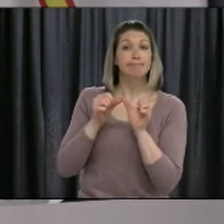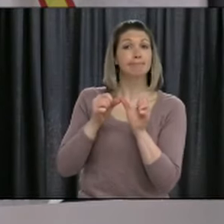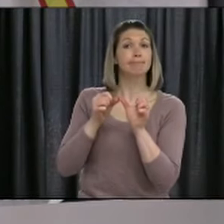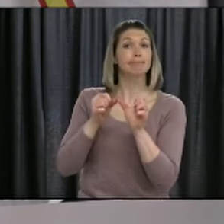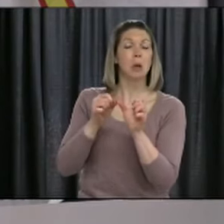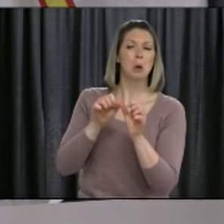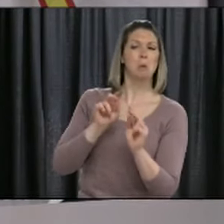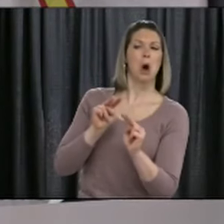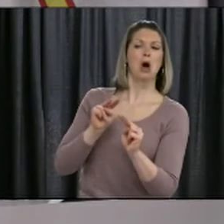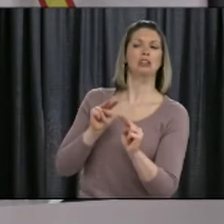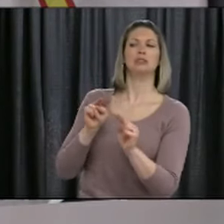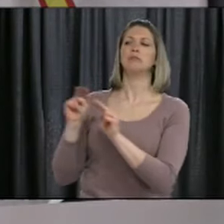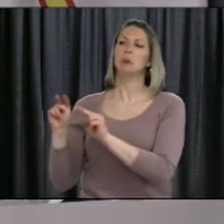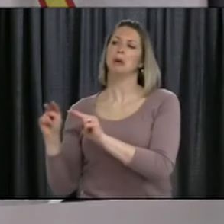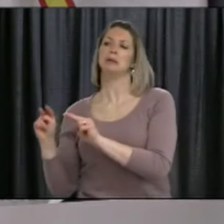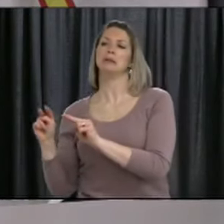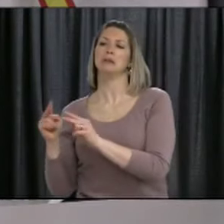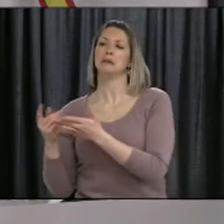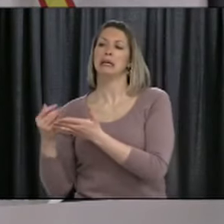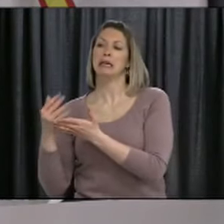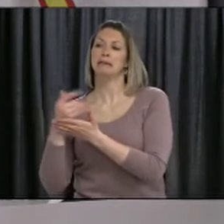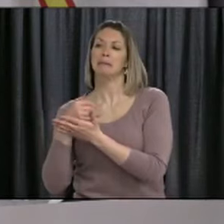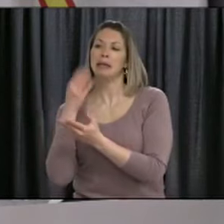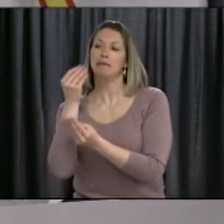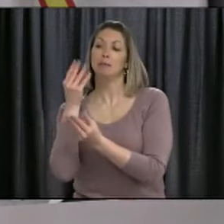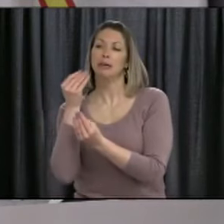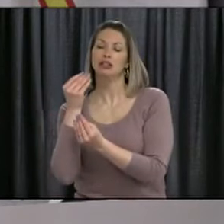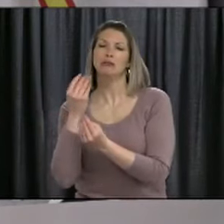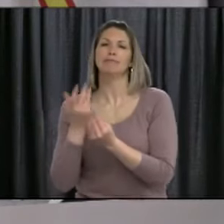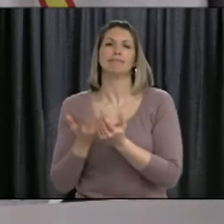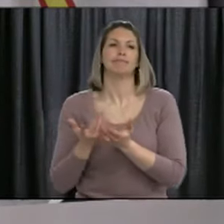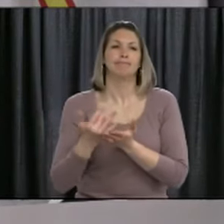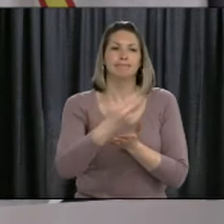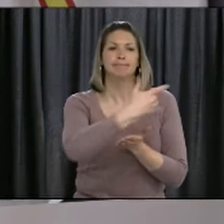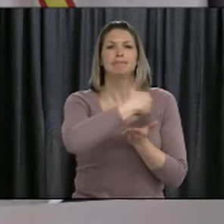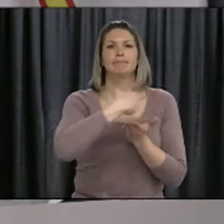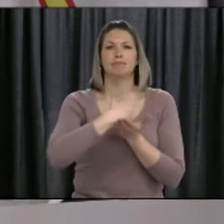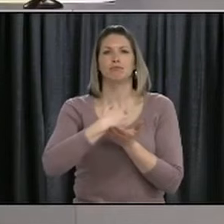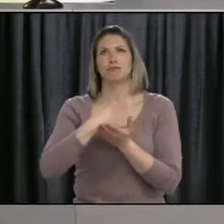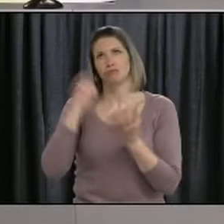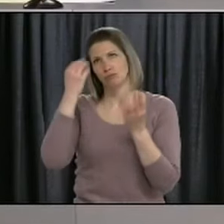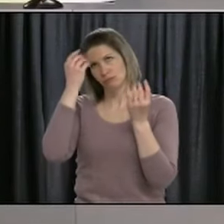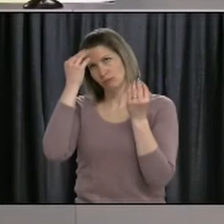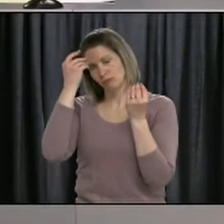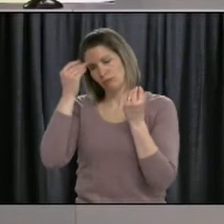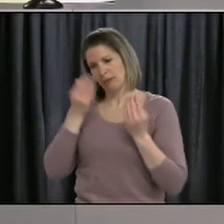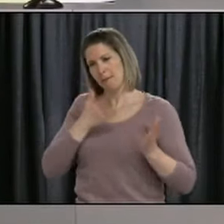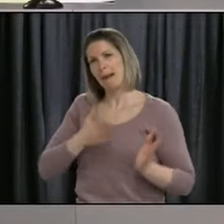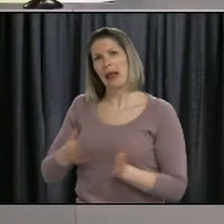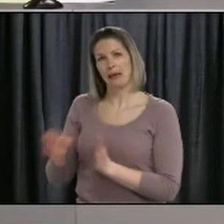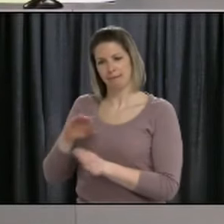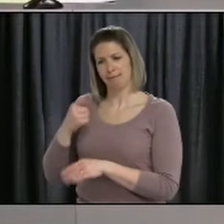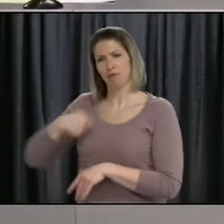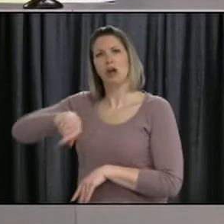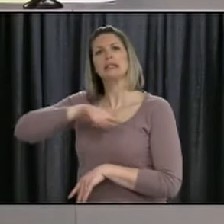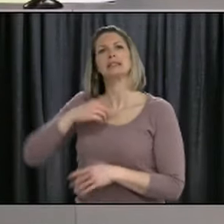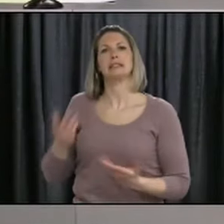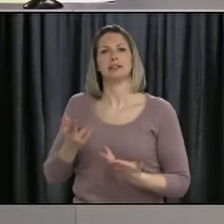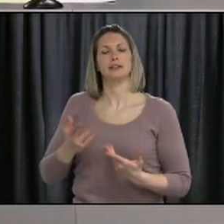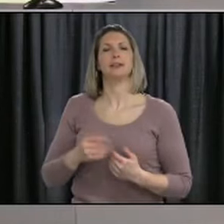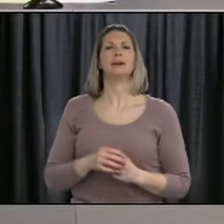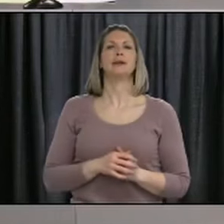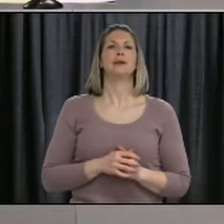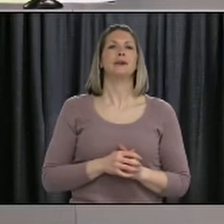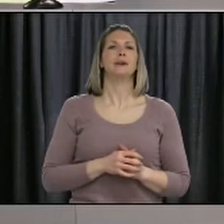information to be gotten from our partners around the world. I think one of the unique things that Dr. Fitzgerald and her team has put